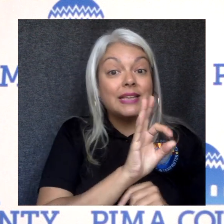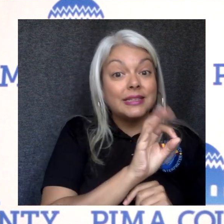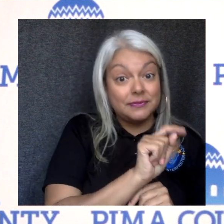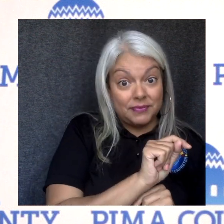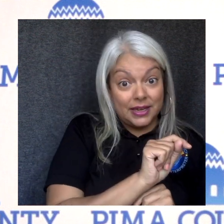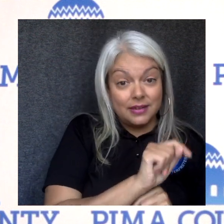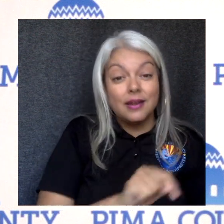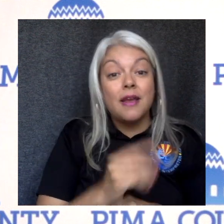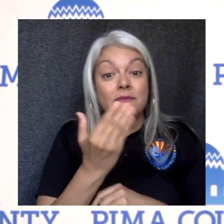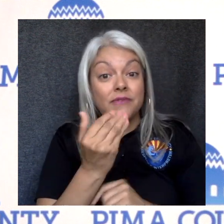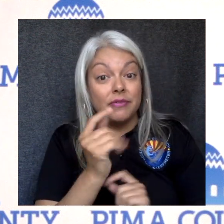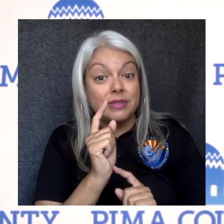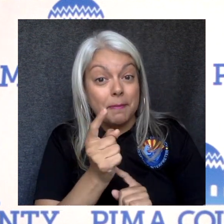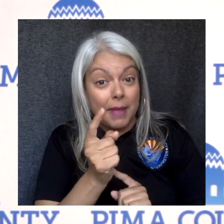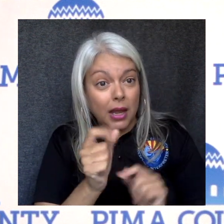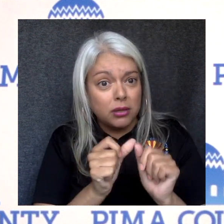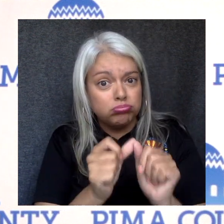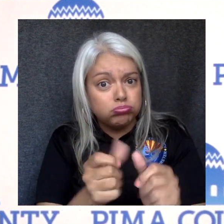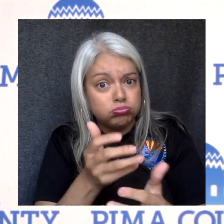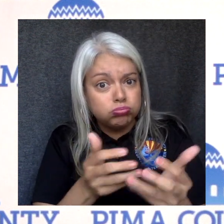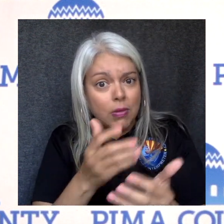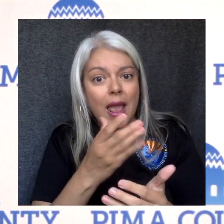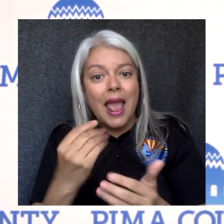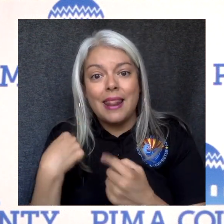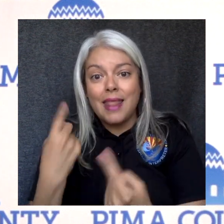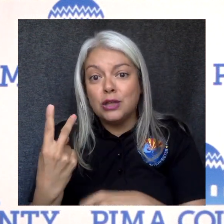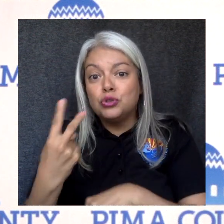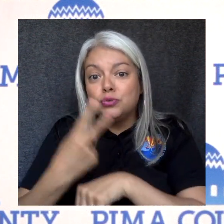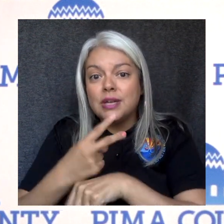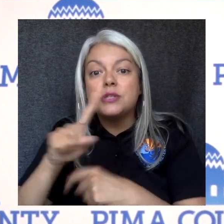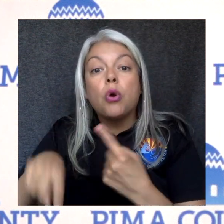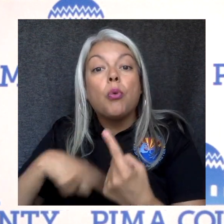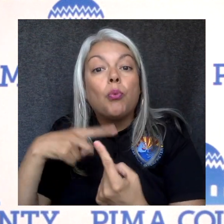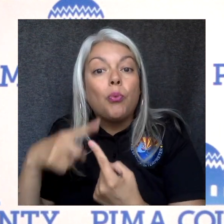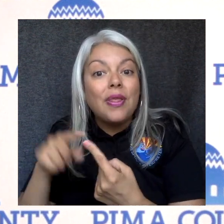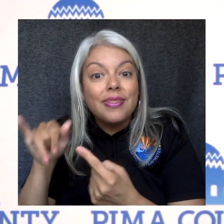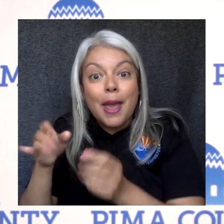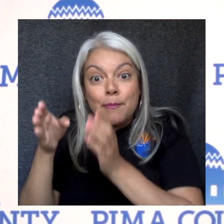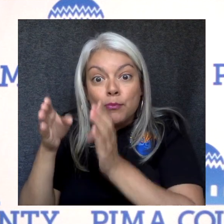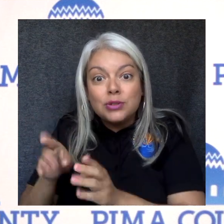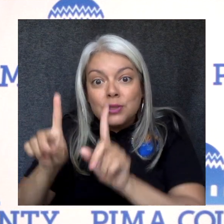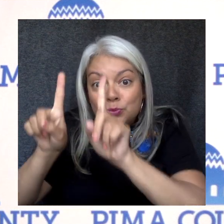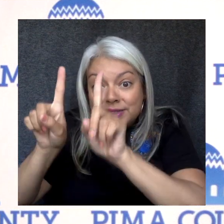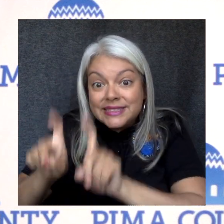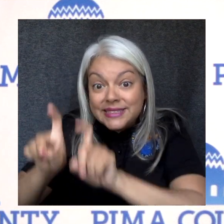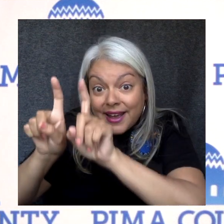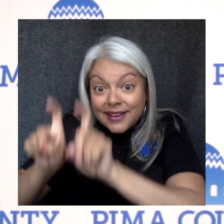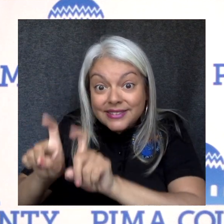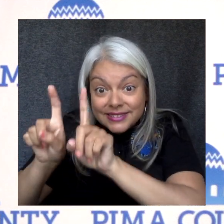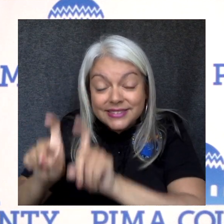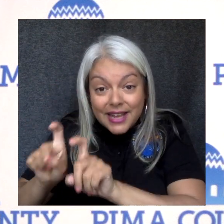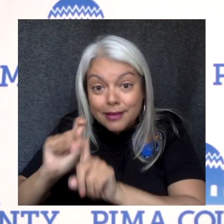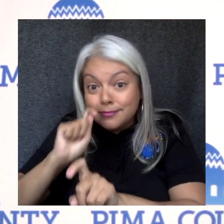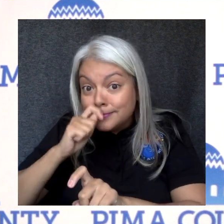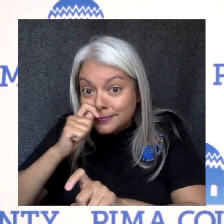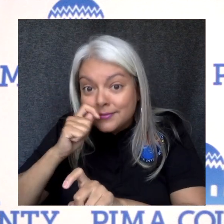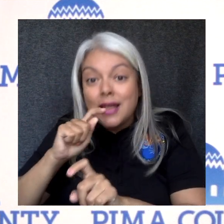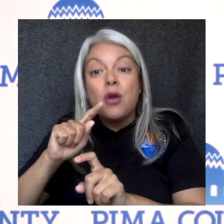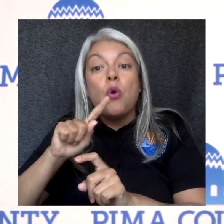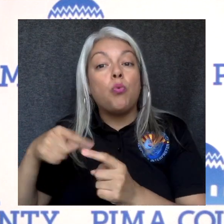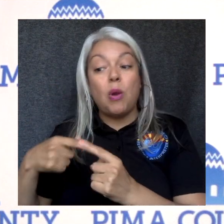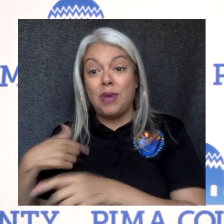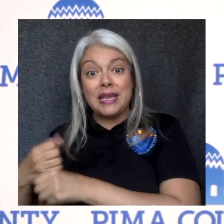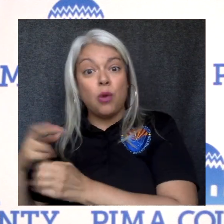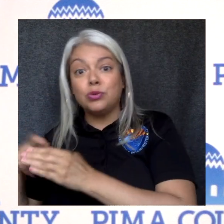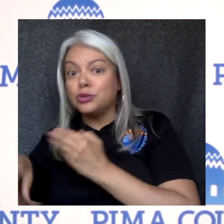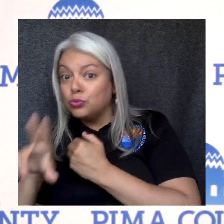the last two days. It's the last two days from when the case was tested. So it's not from when we get the result, it's from